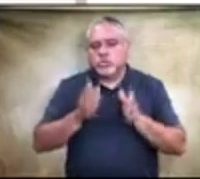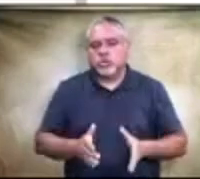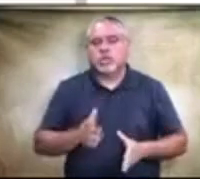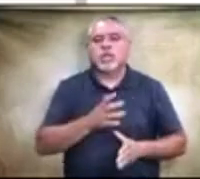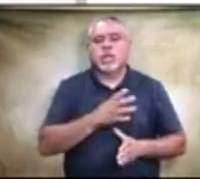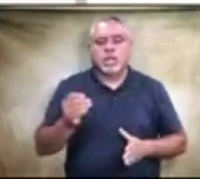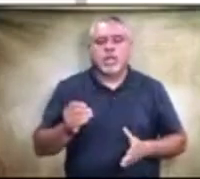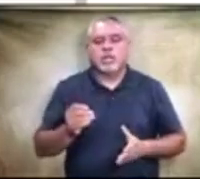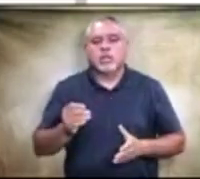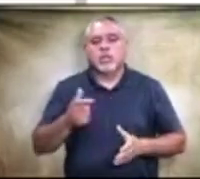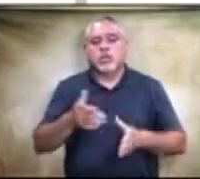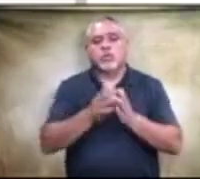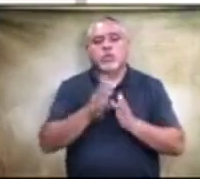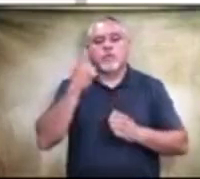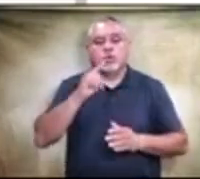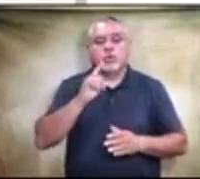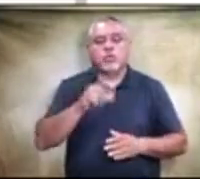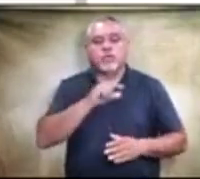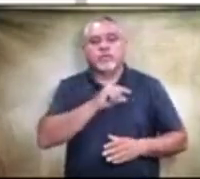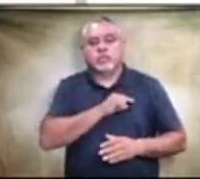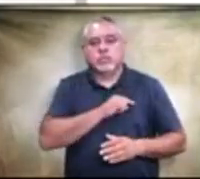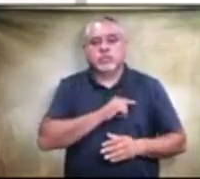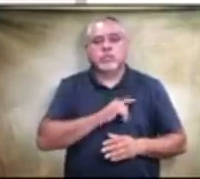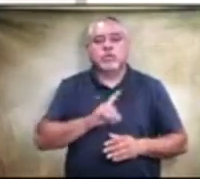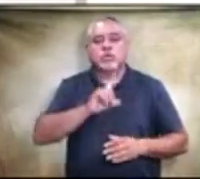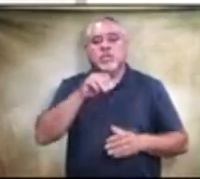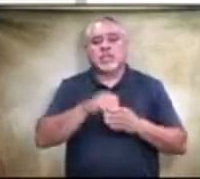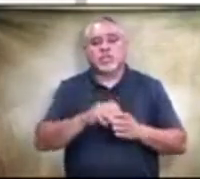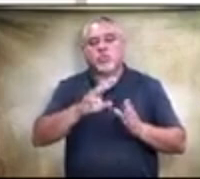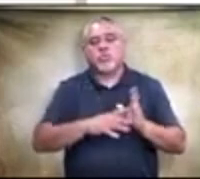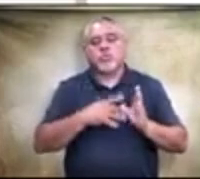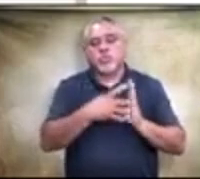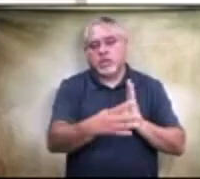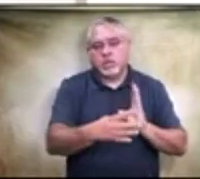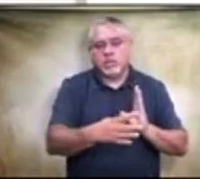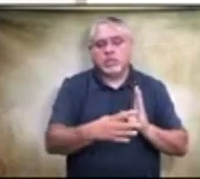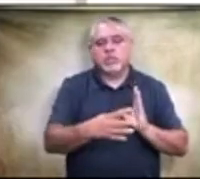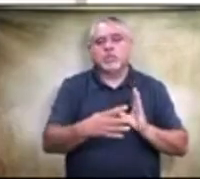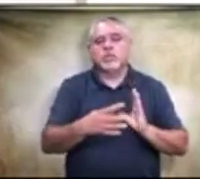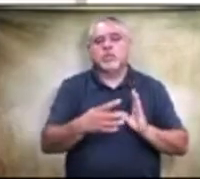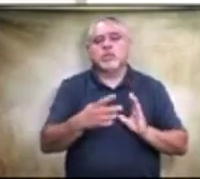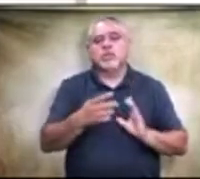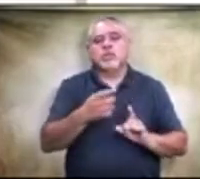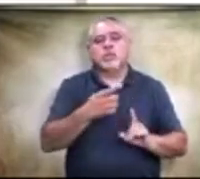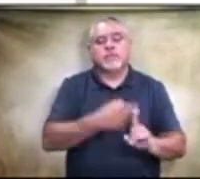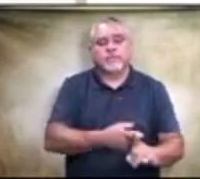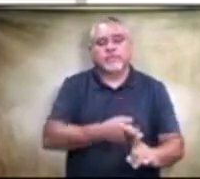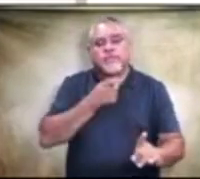request for qualifications, the questions in the rubric come directly from the